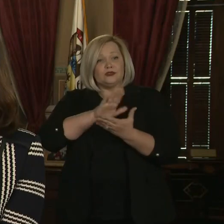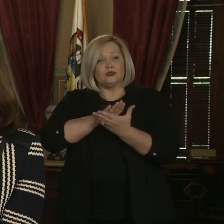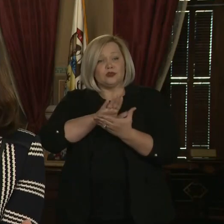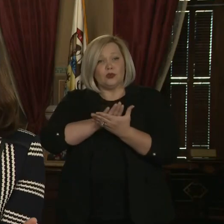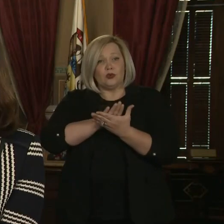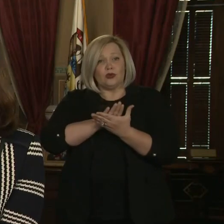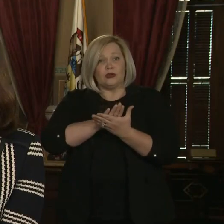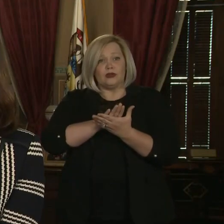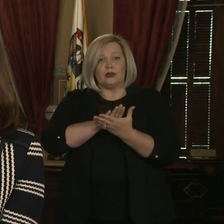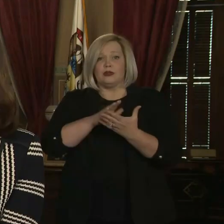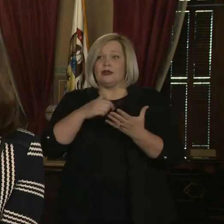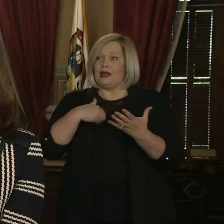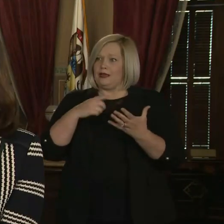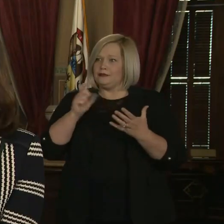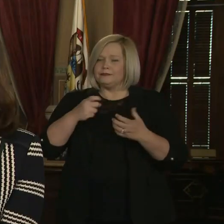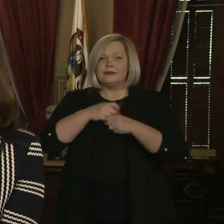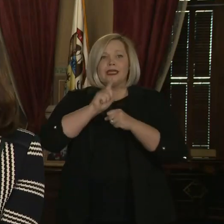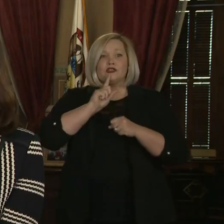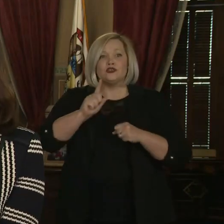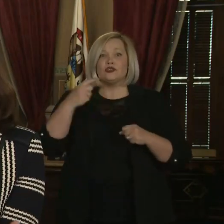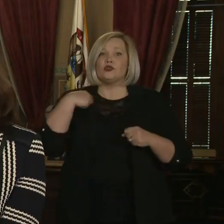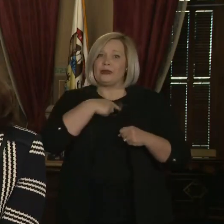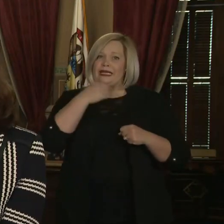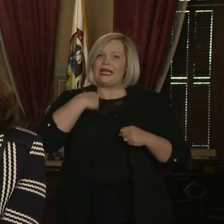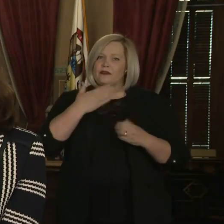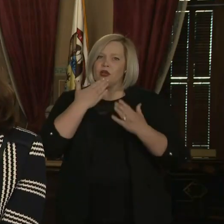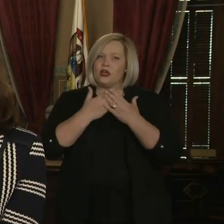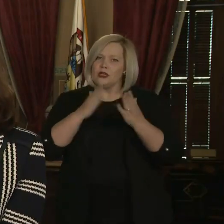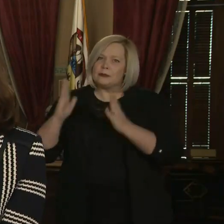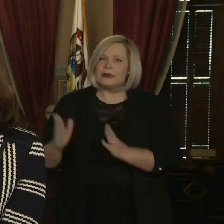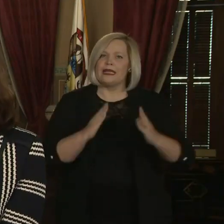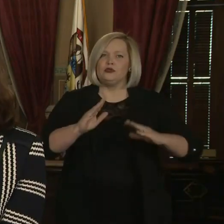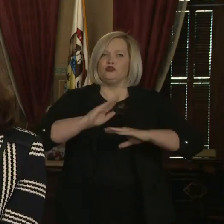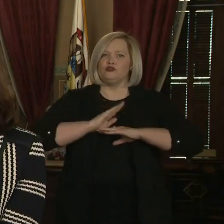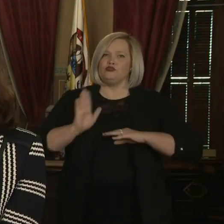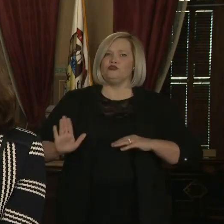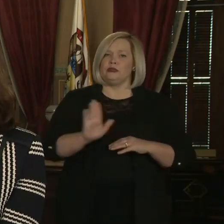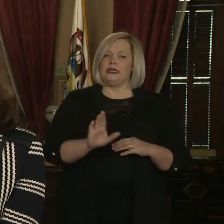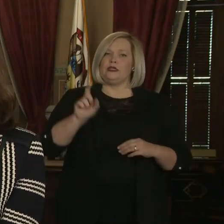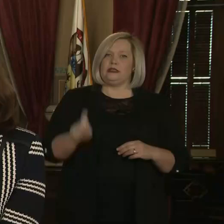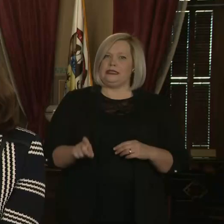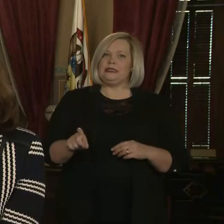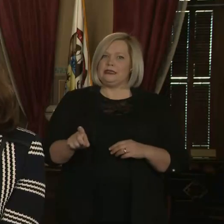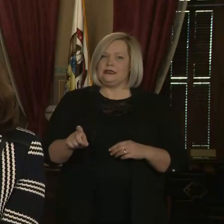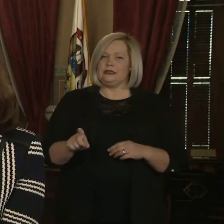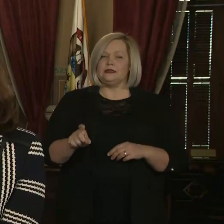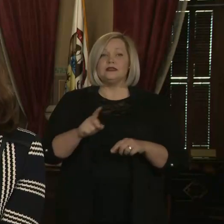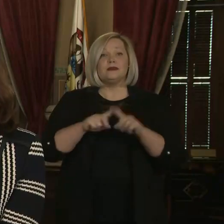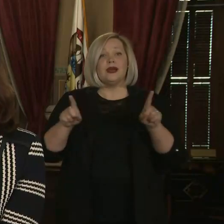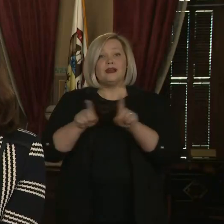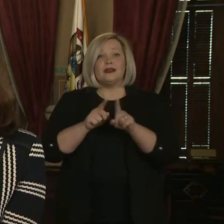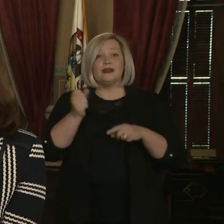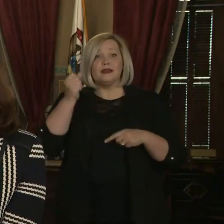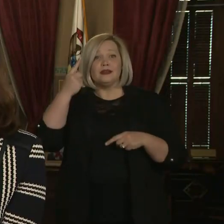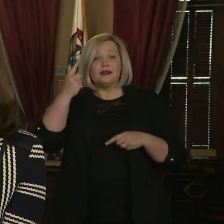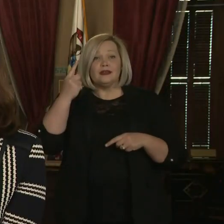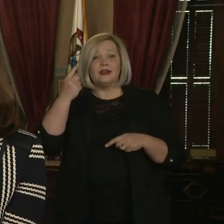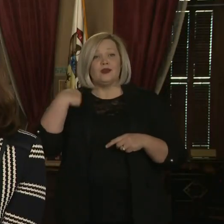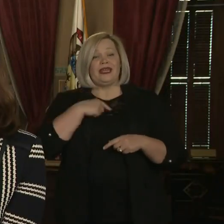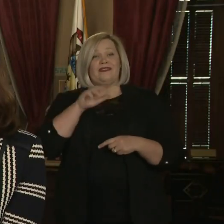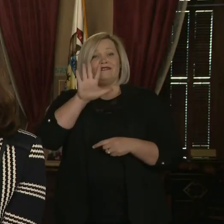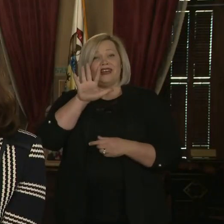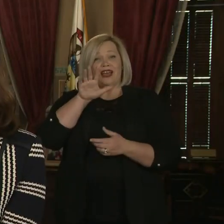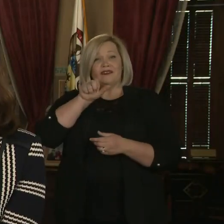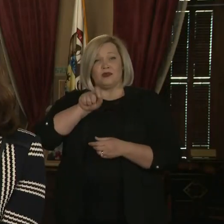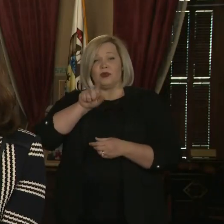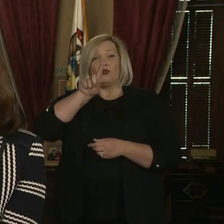making sure that we have a plan that meets their needs. But as the governor of the state, I also know that we have 1.5 million kids in our